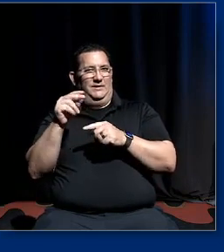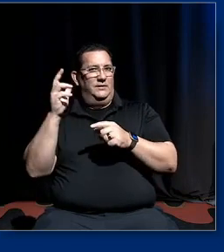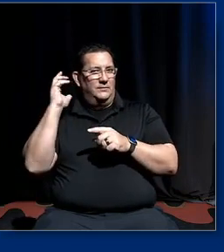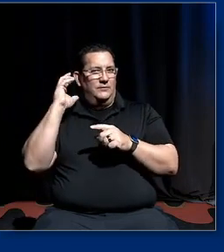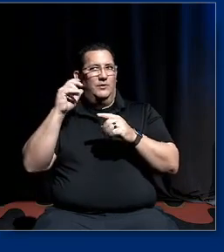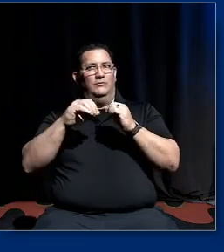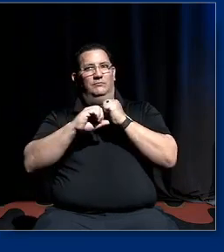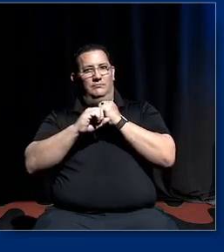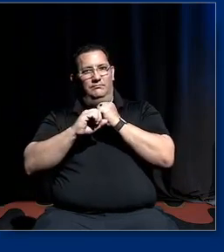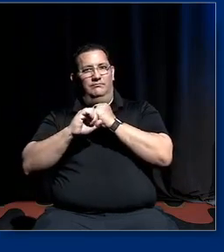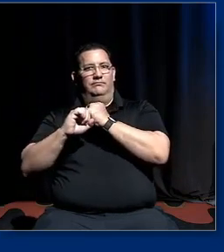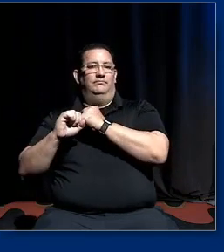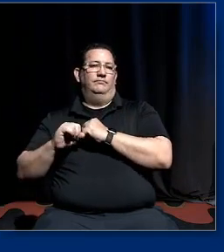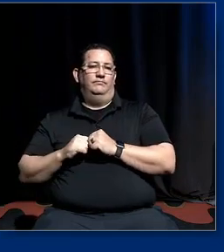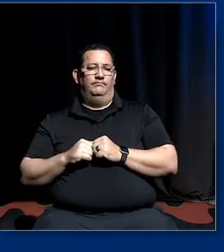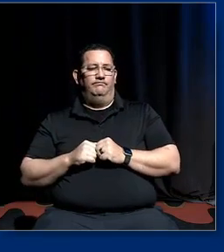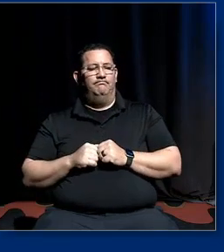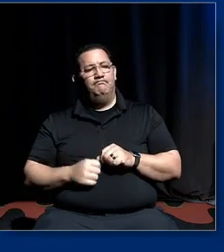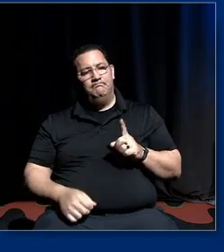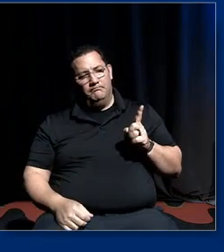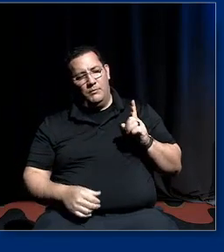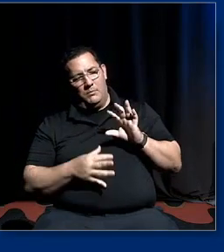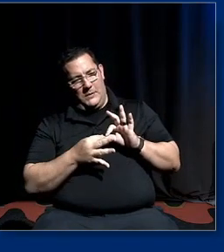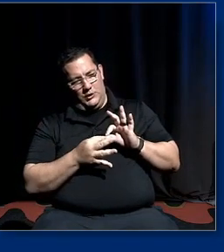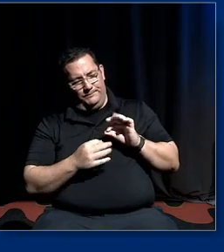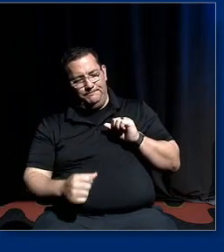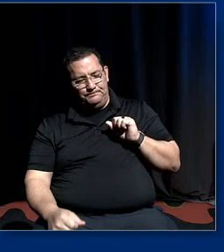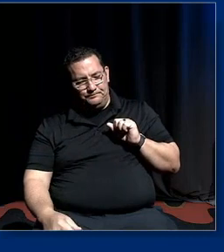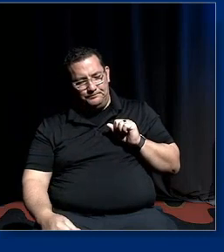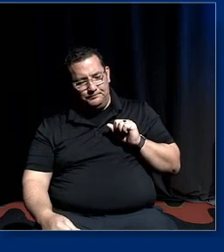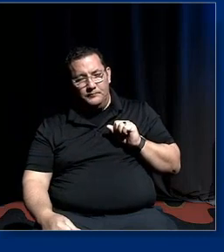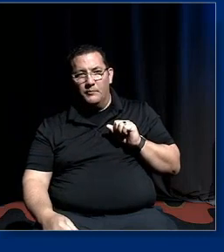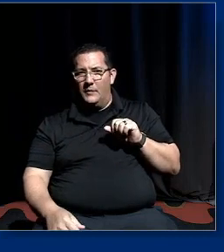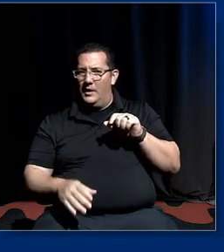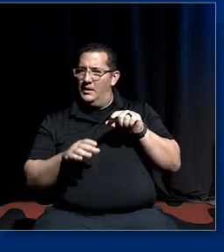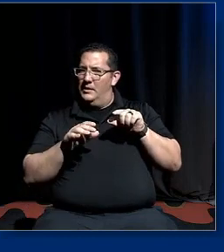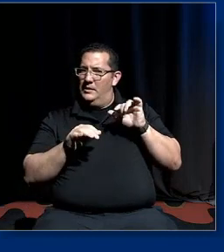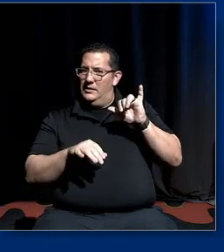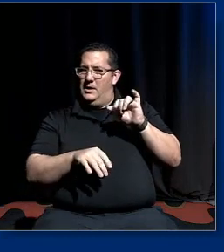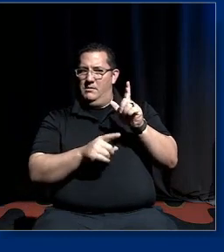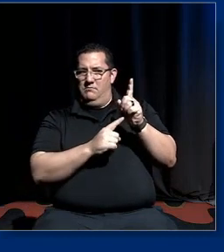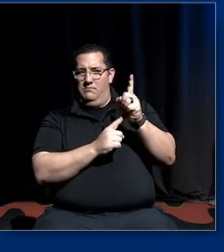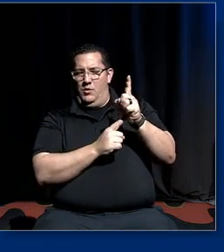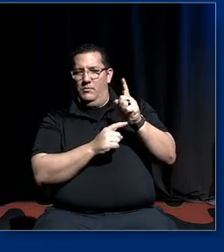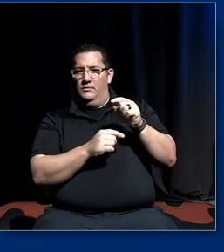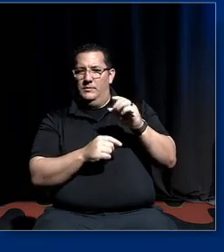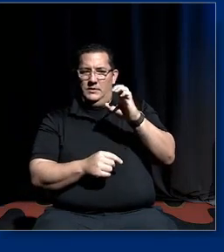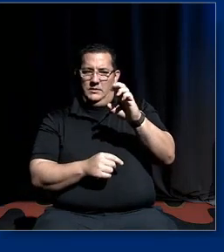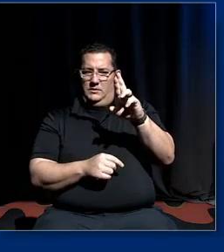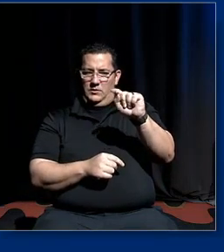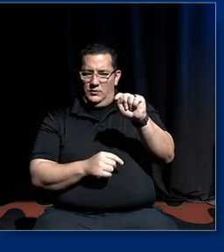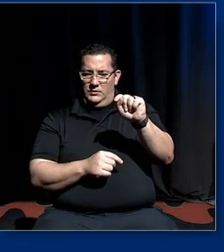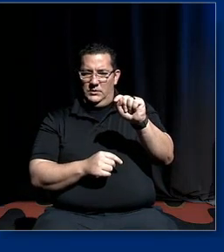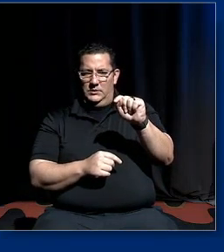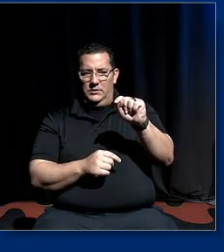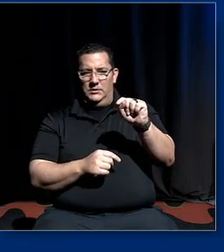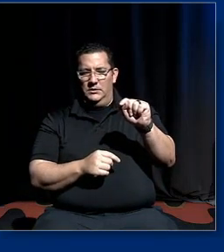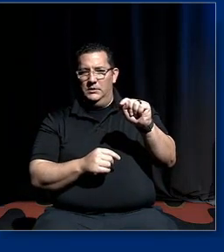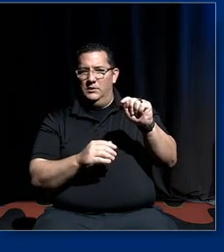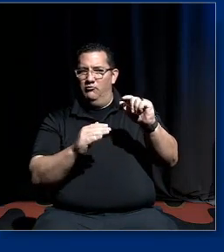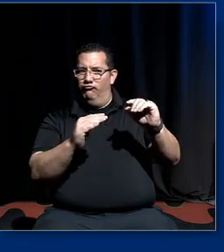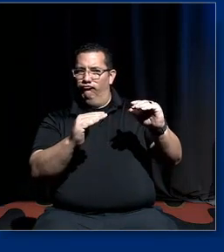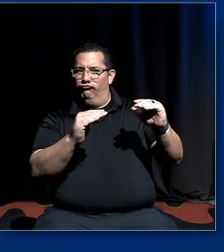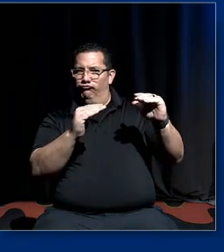uh mentioned sort of the heightened period where crt was very much so